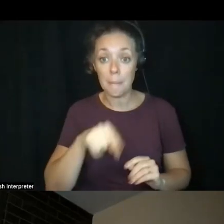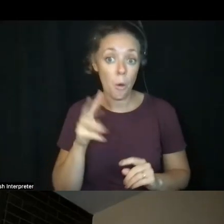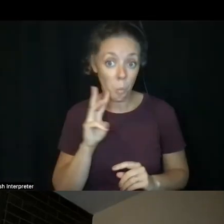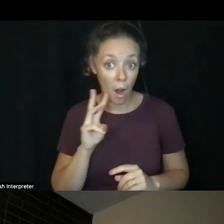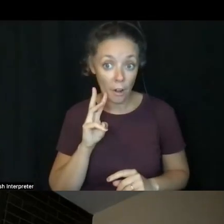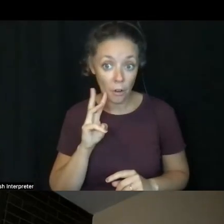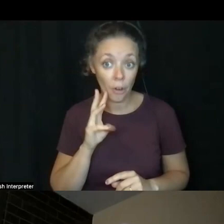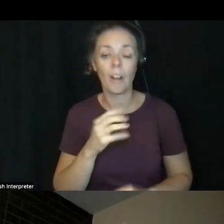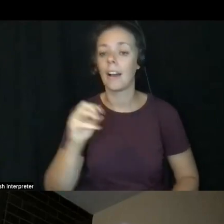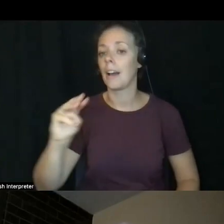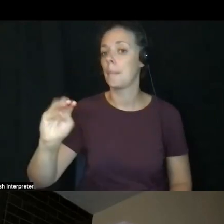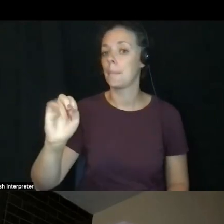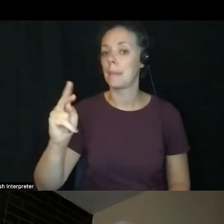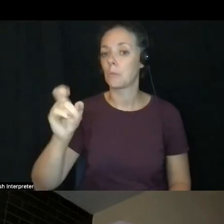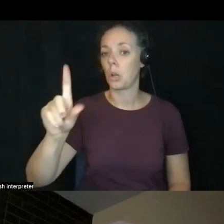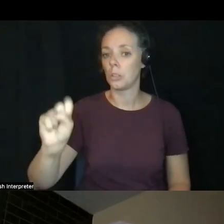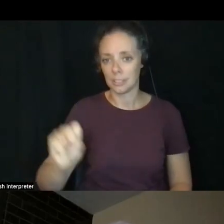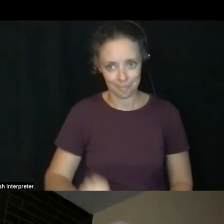minerals.